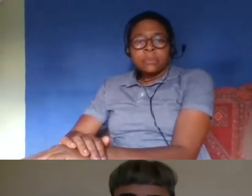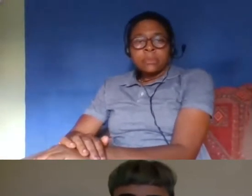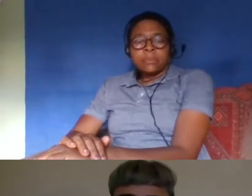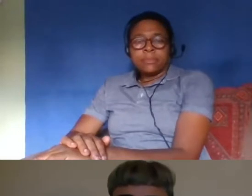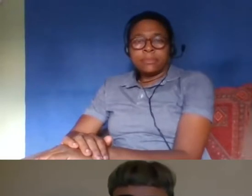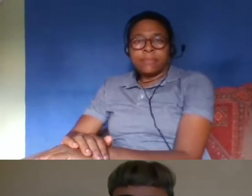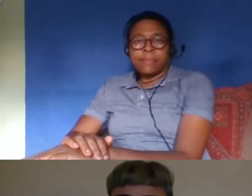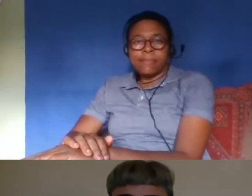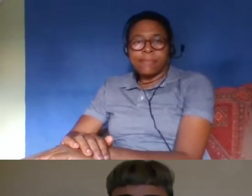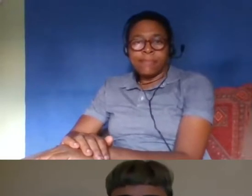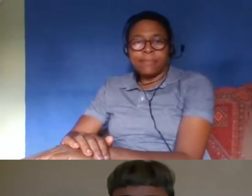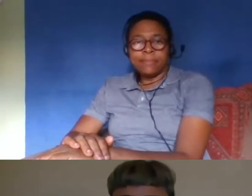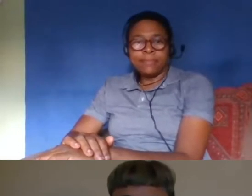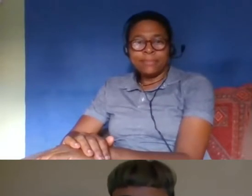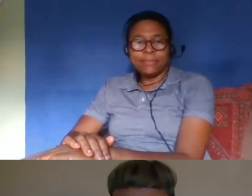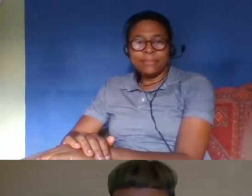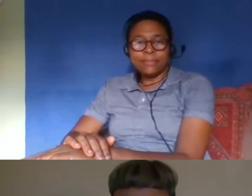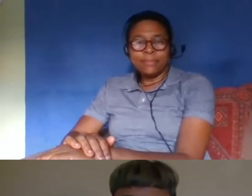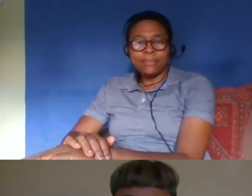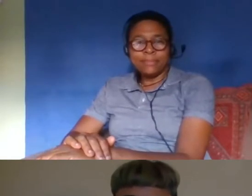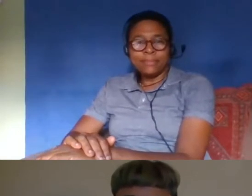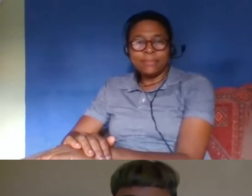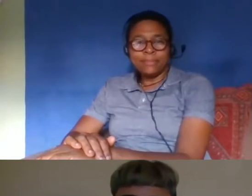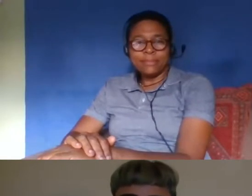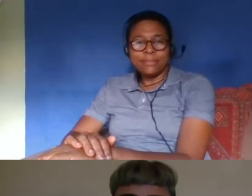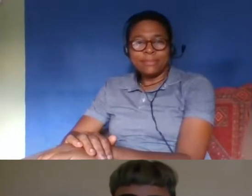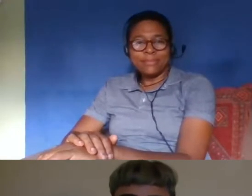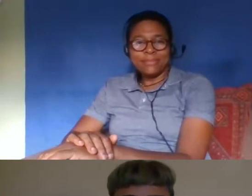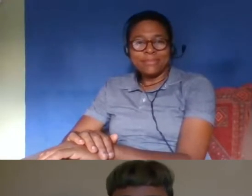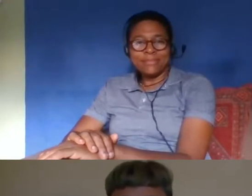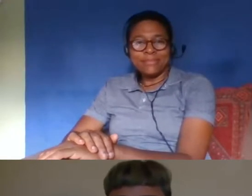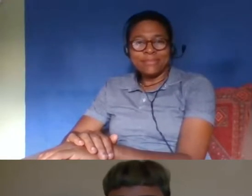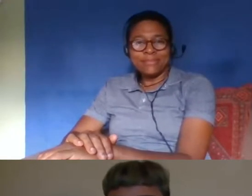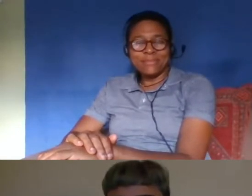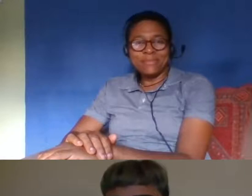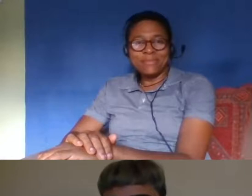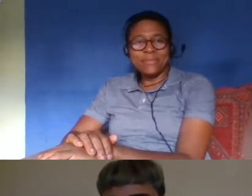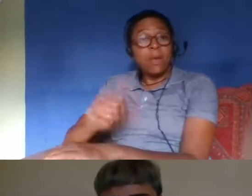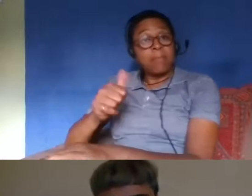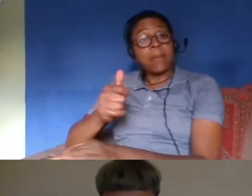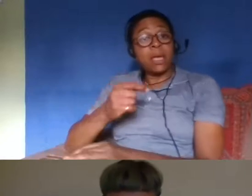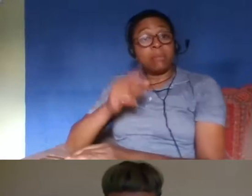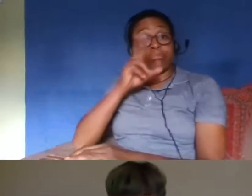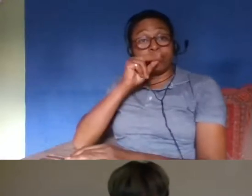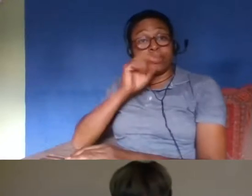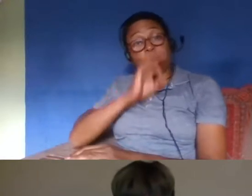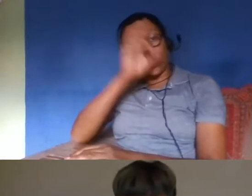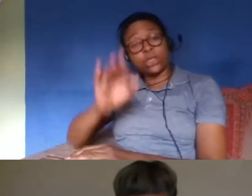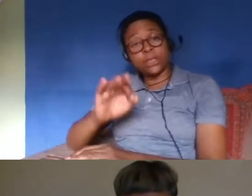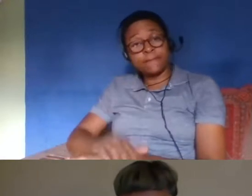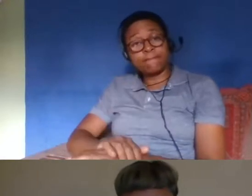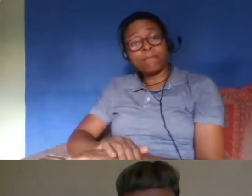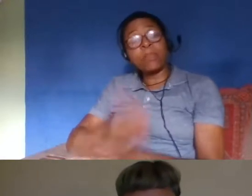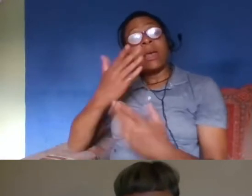brilliant hello nat hi hi would you like to give us your question yeah this is for colin